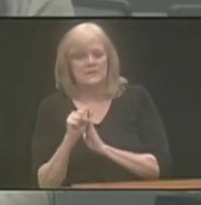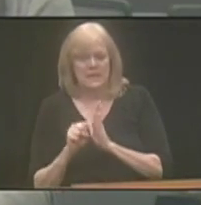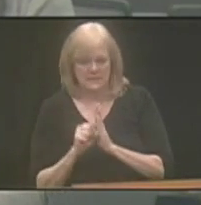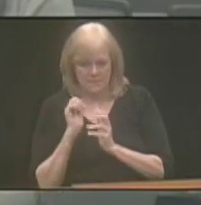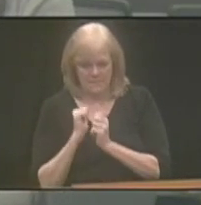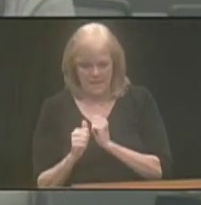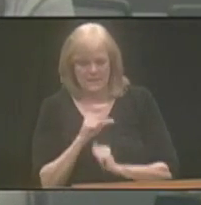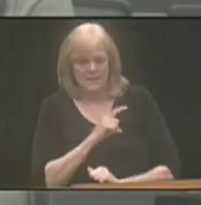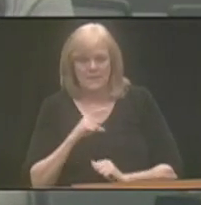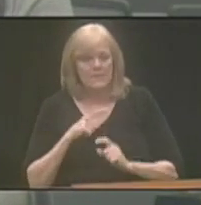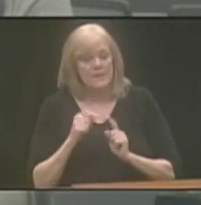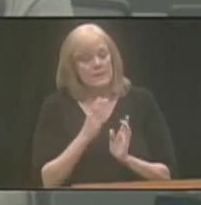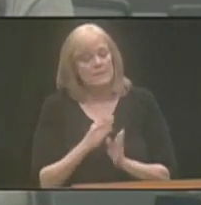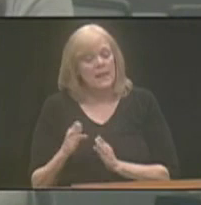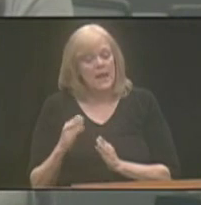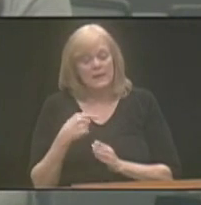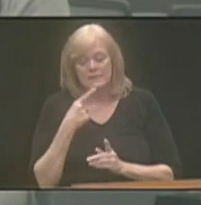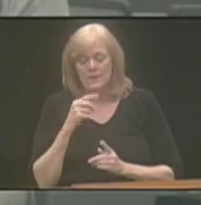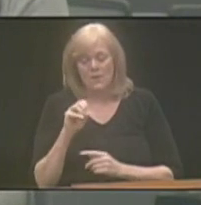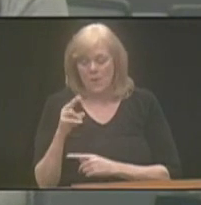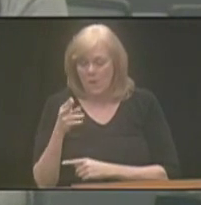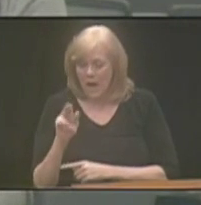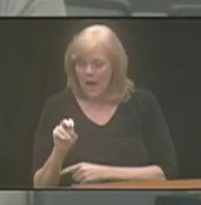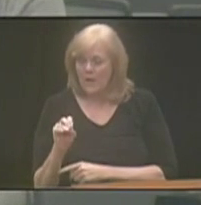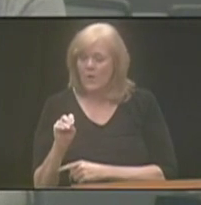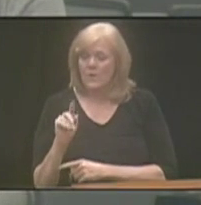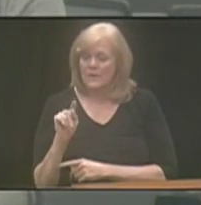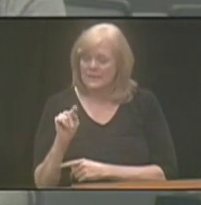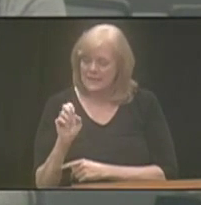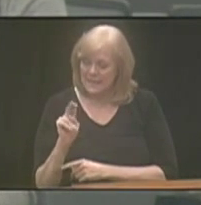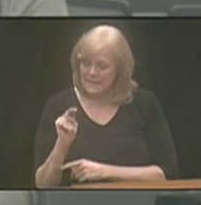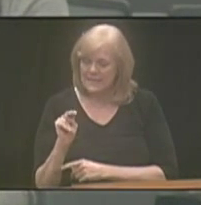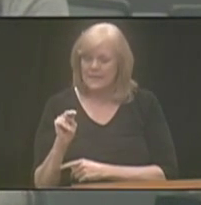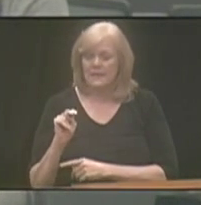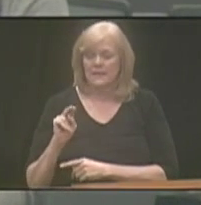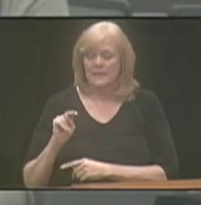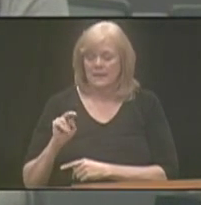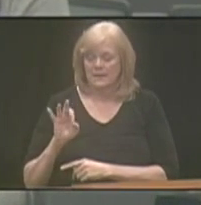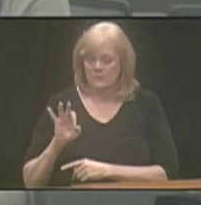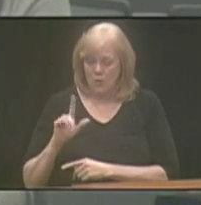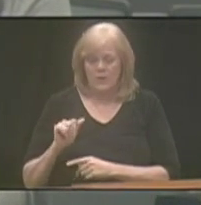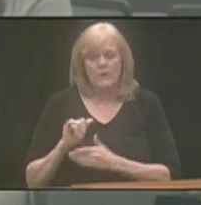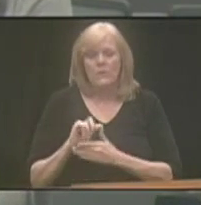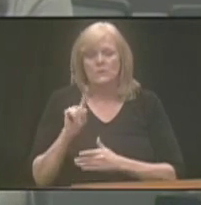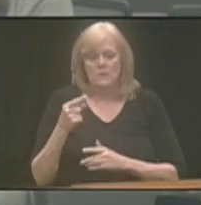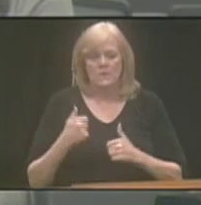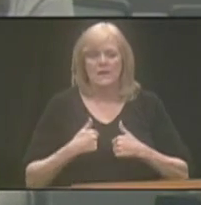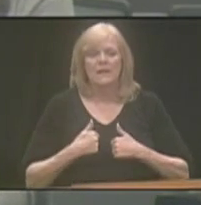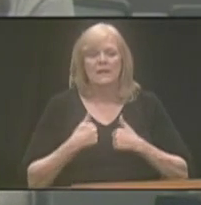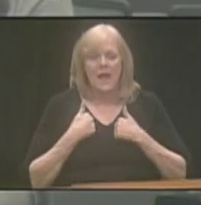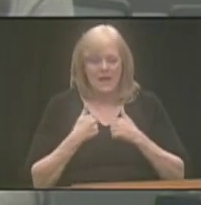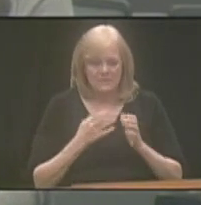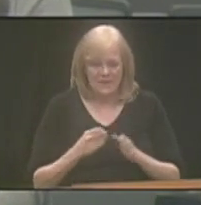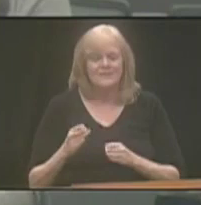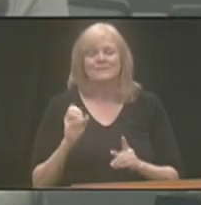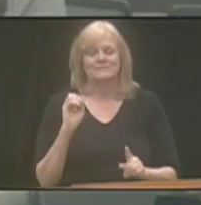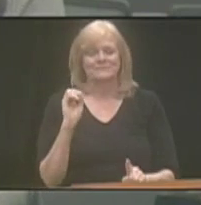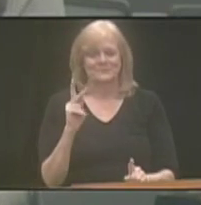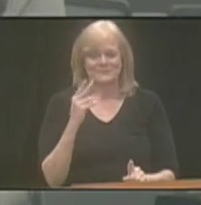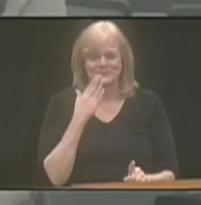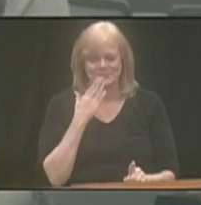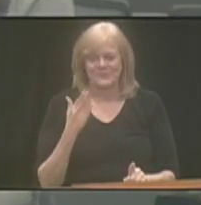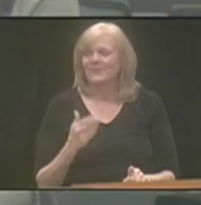legislation, but the plans that I mentioned, Ohio, Tennessee, Florida, and Nebraska are the only live plans. Okay. Thank you.